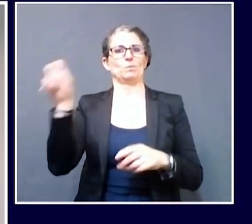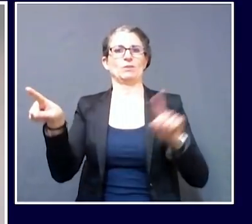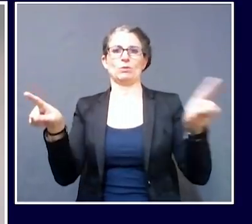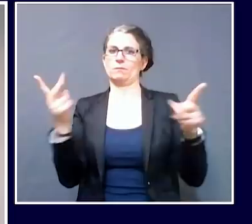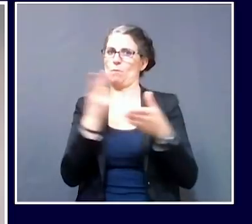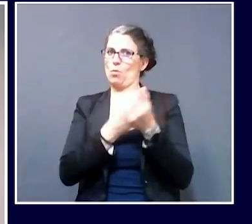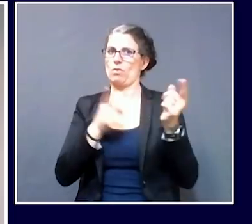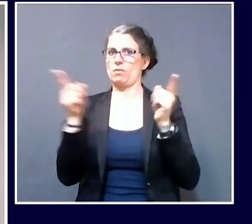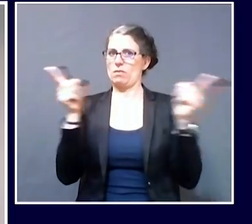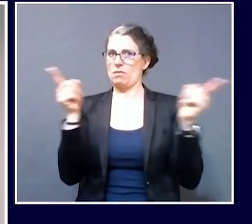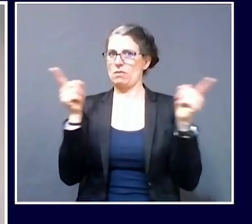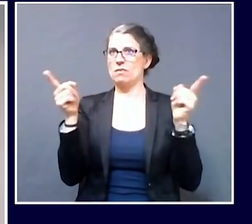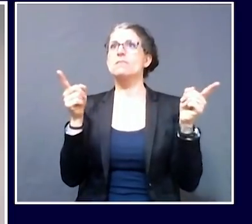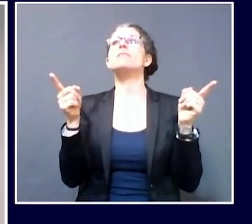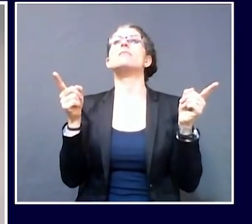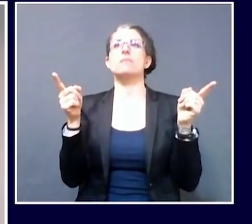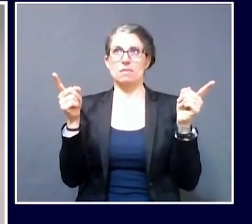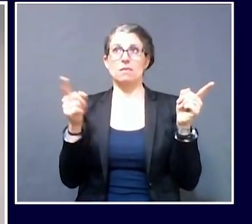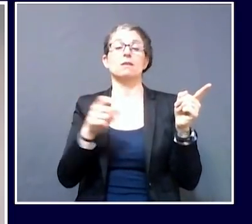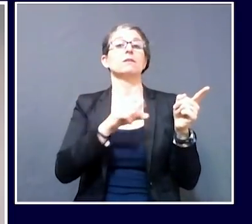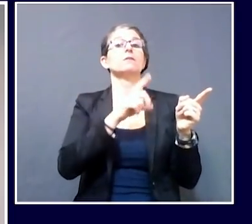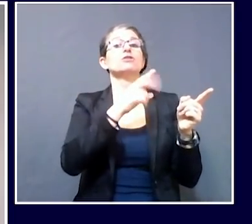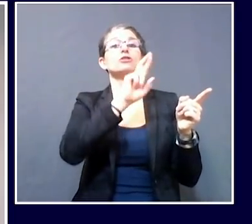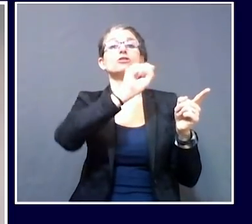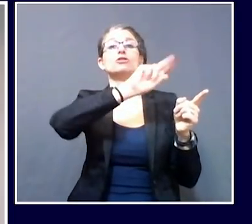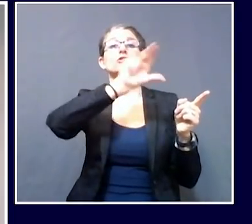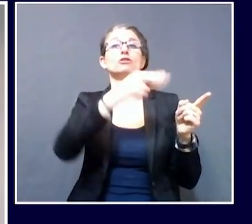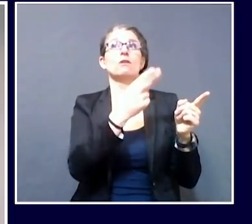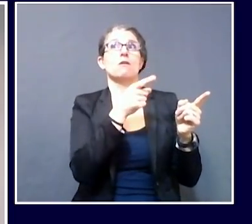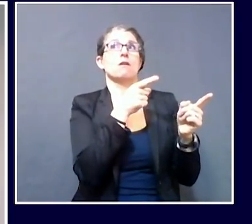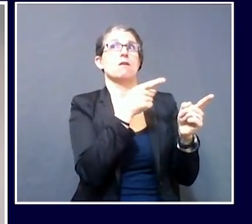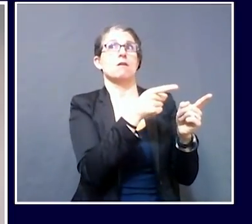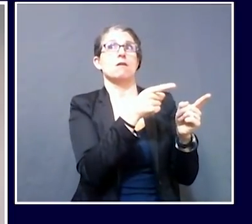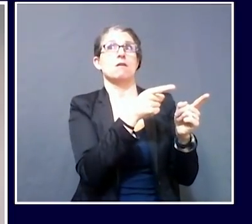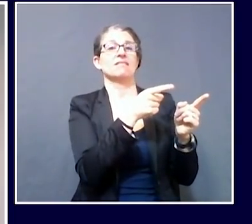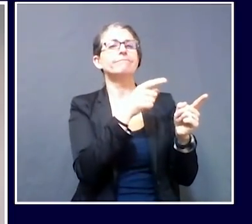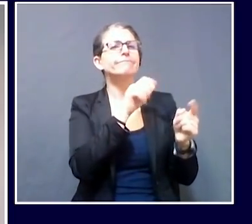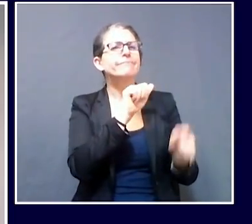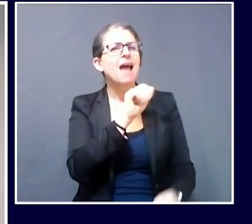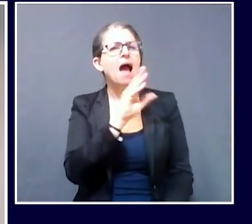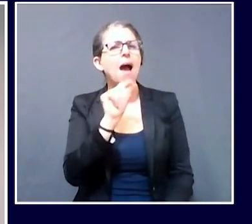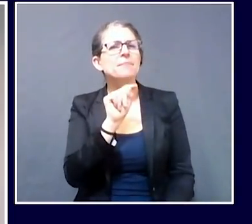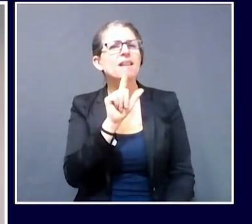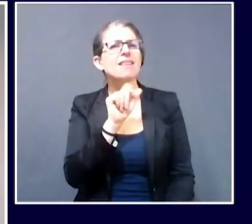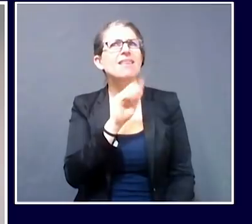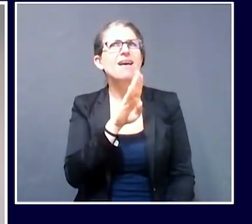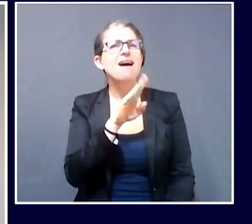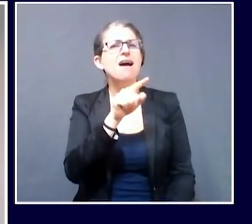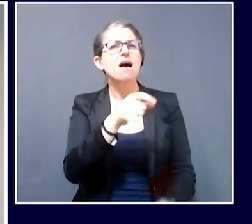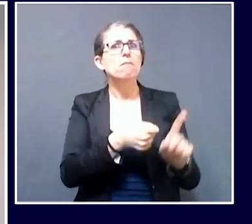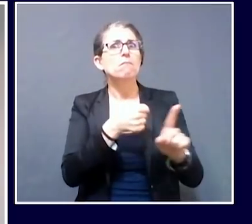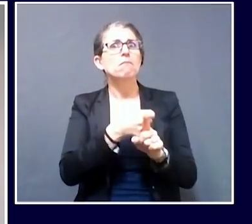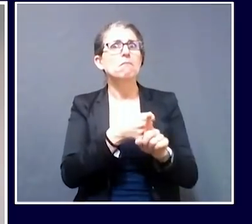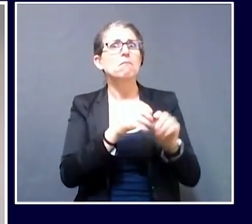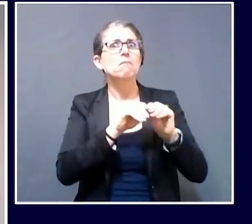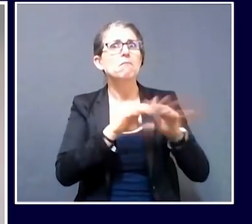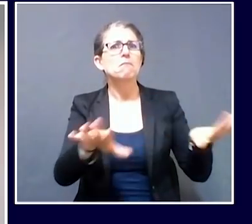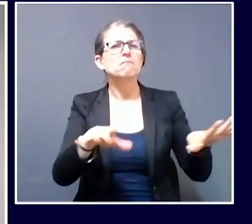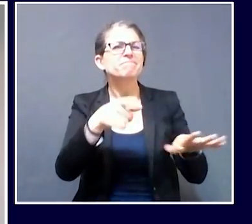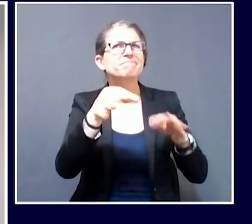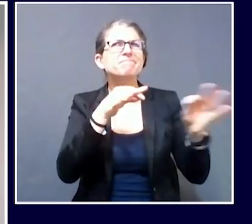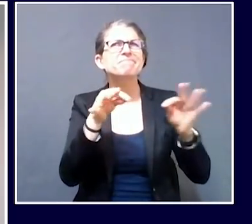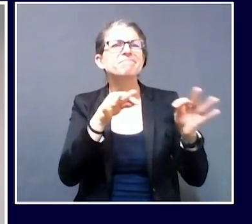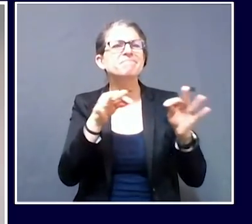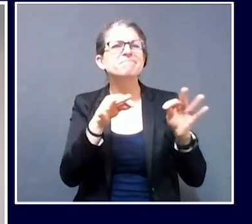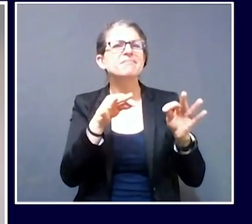I guess I'll go first. On the Abbott Lab outbreak, can you kind of just re-explain the timeline of this? I think you mentioned there have